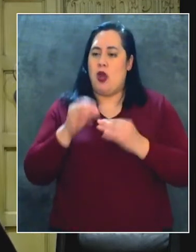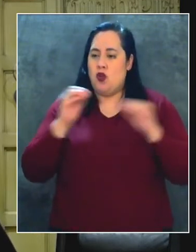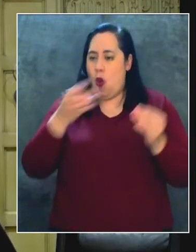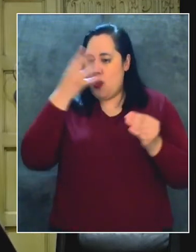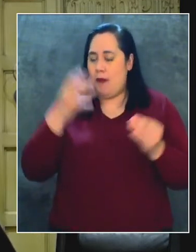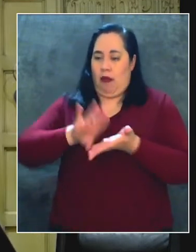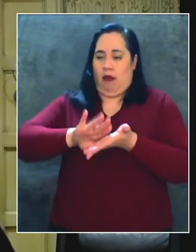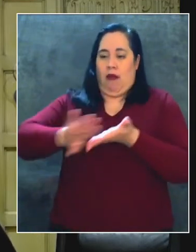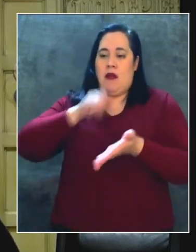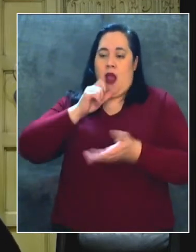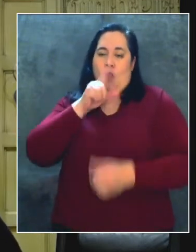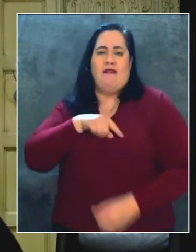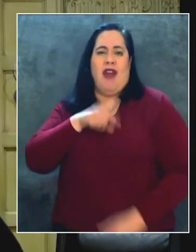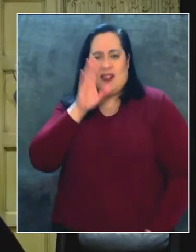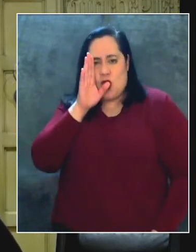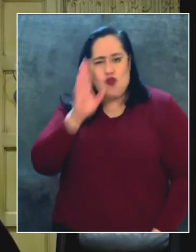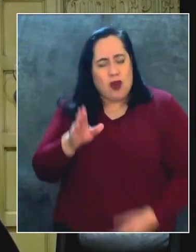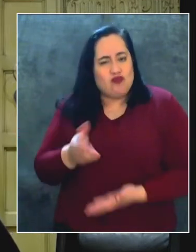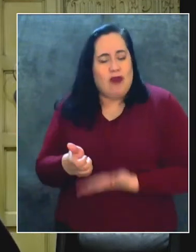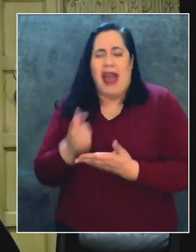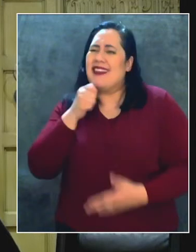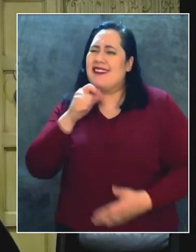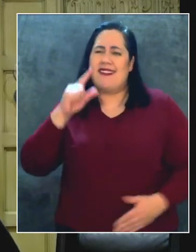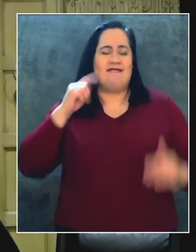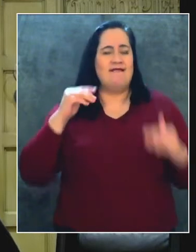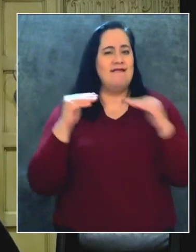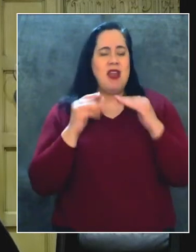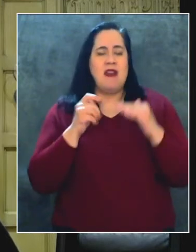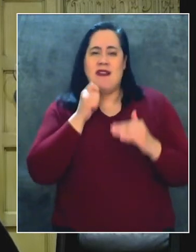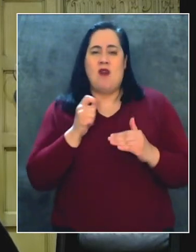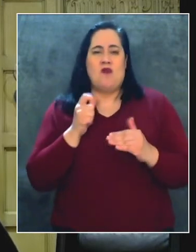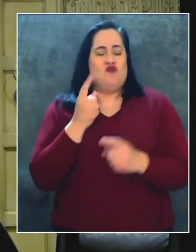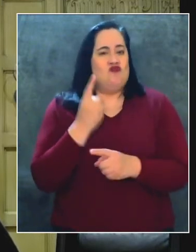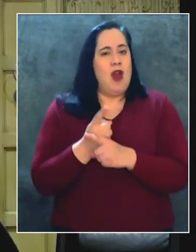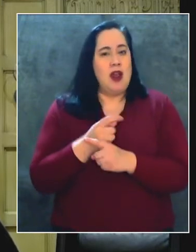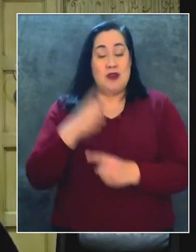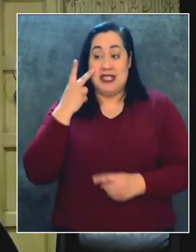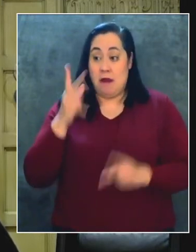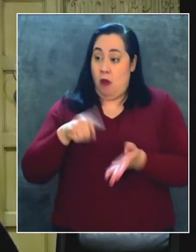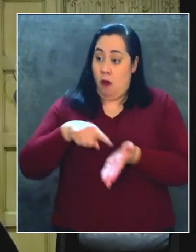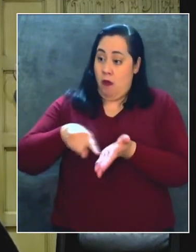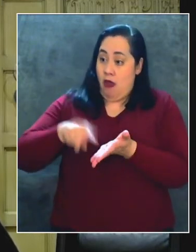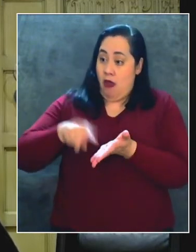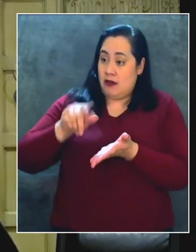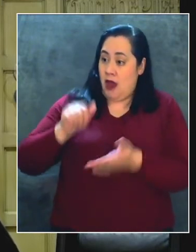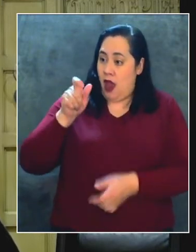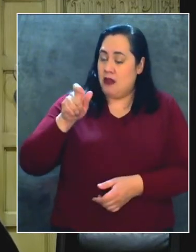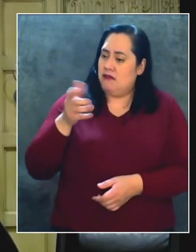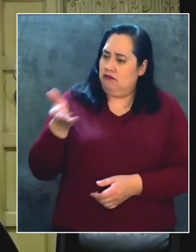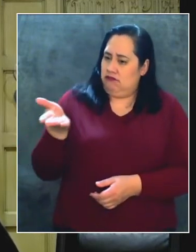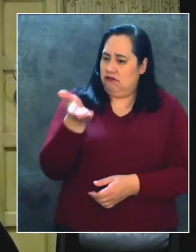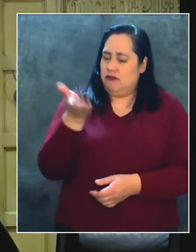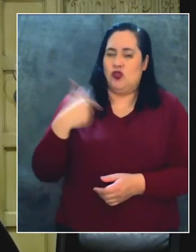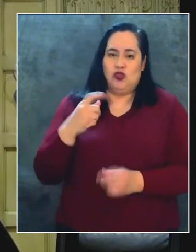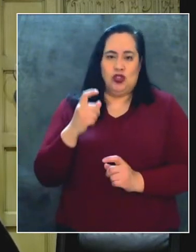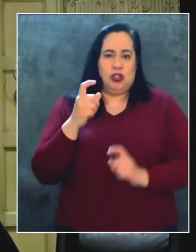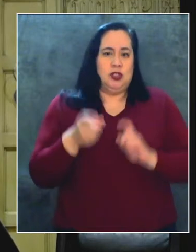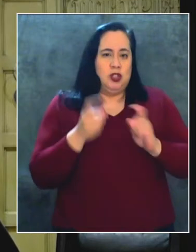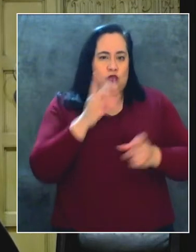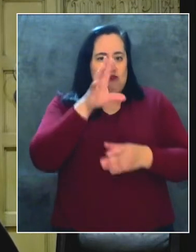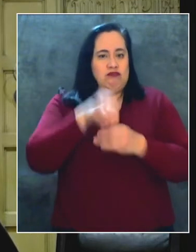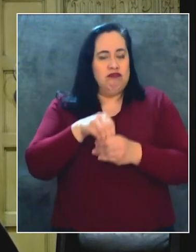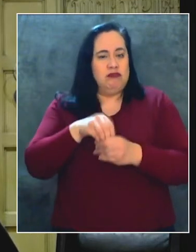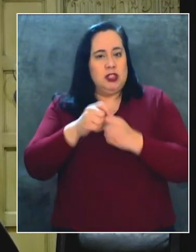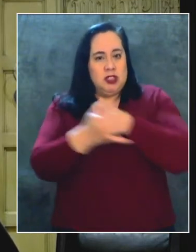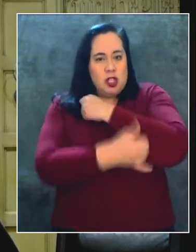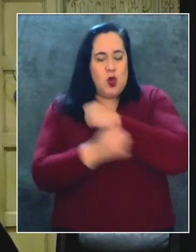relief, I think it is unconscionable that we see, you folks who pay taxes, who contribute to this country,